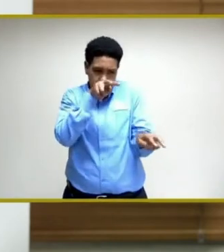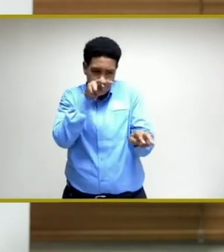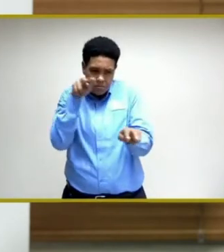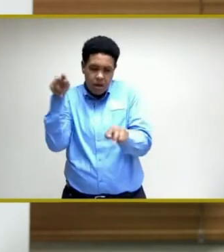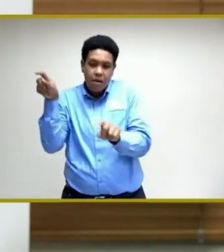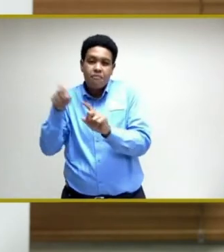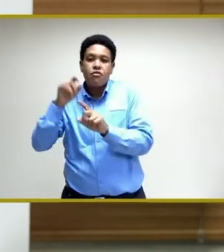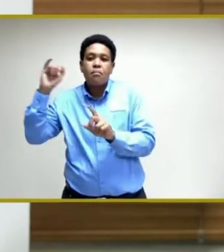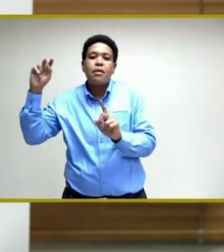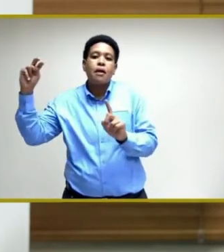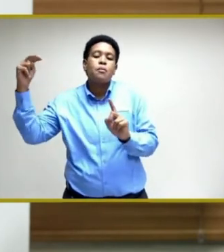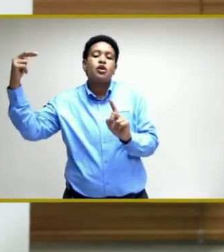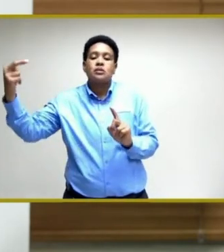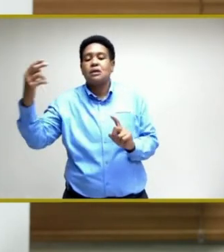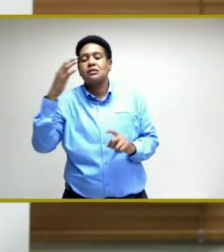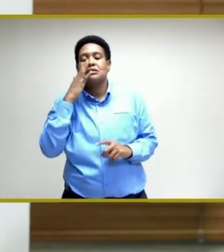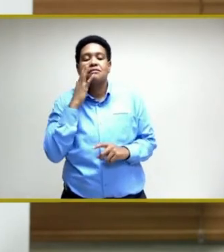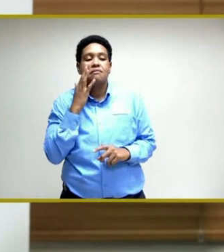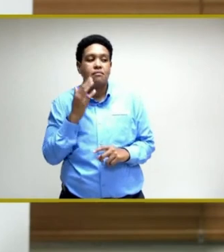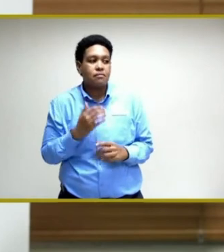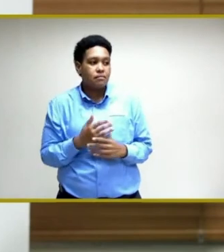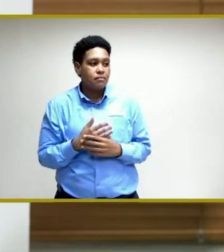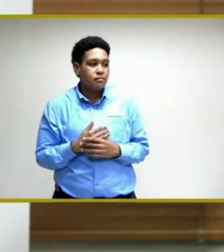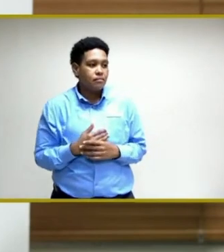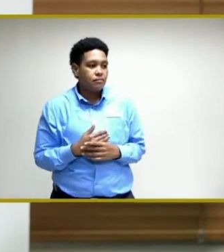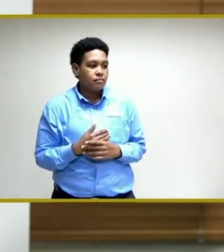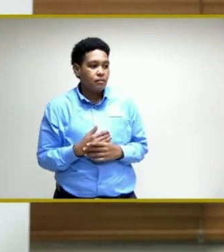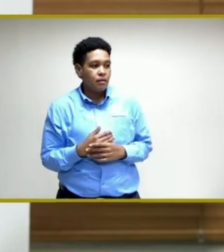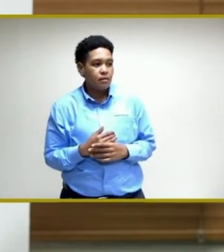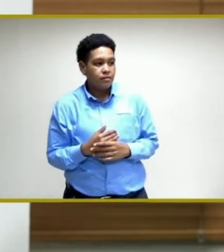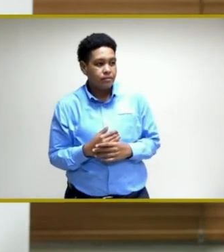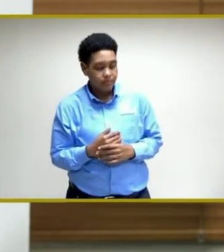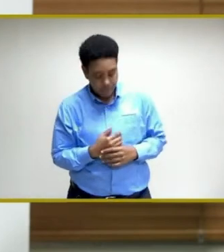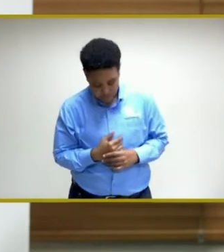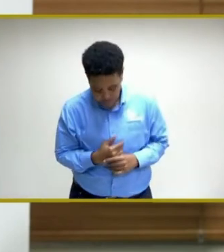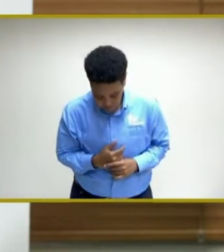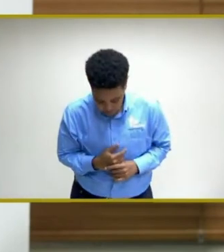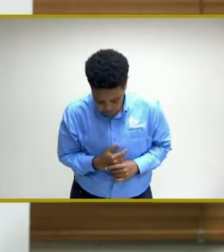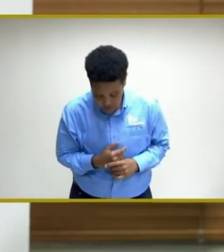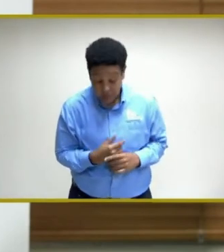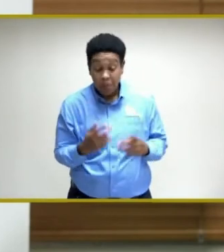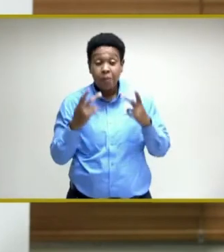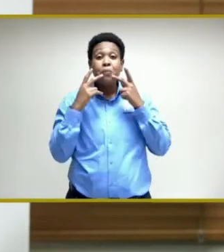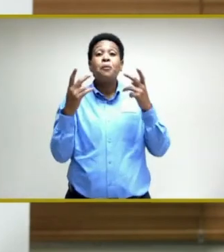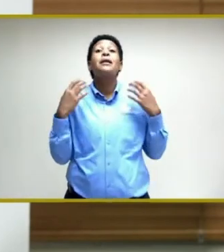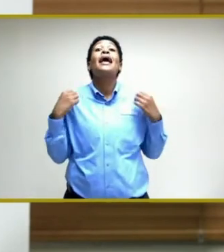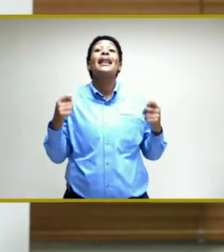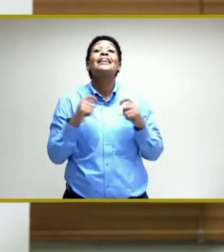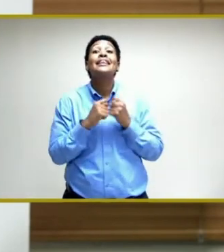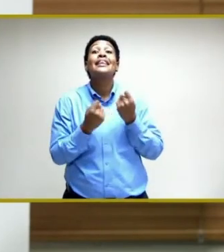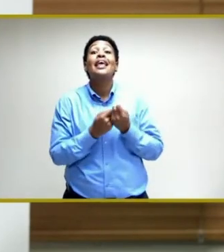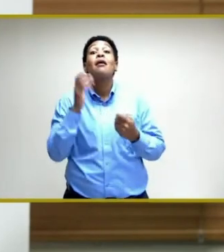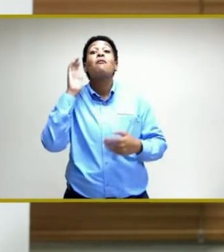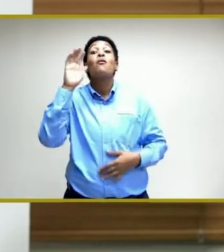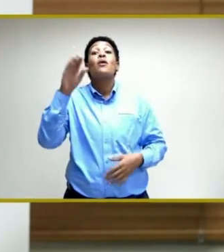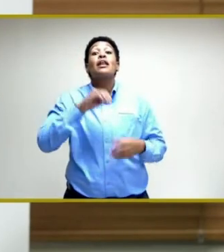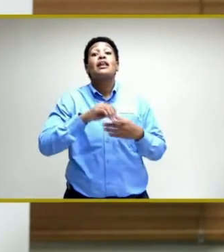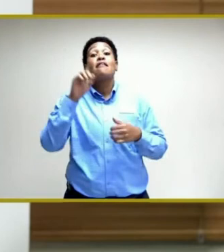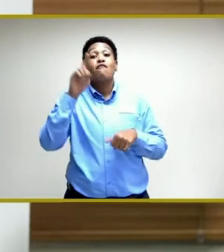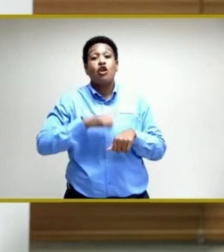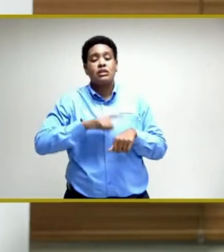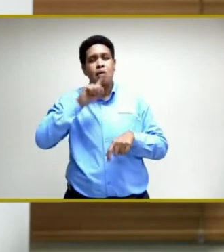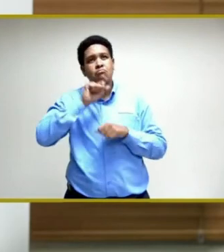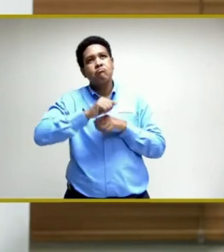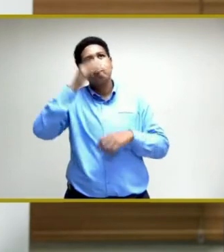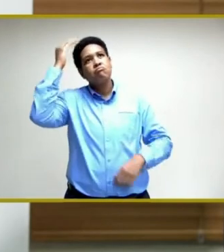from that perspective, the public health team would be in the first instance aware.